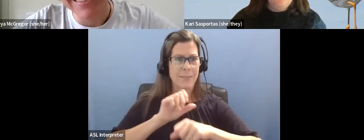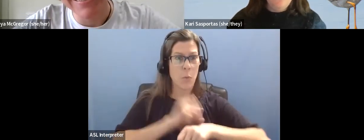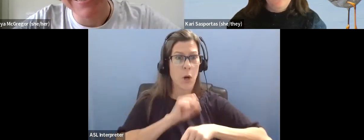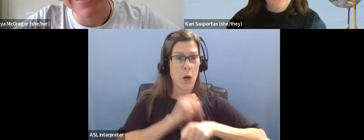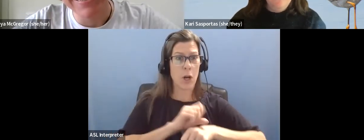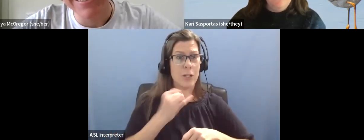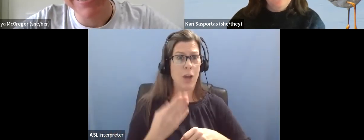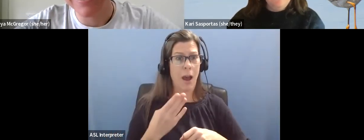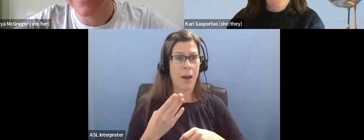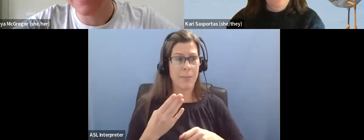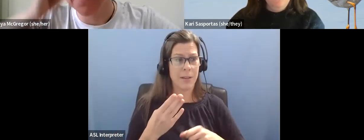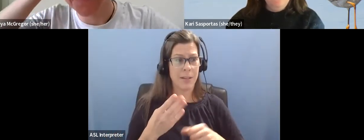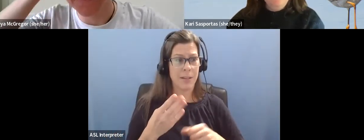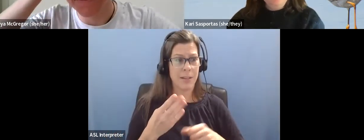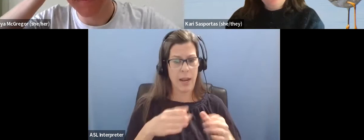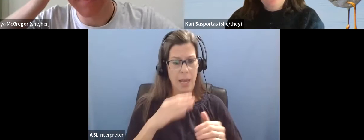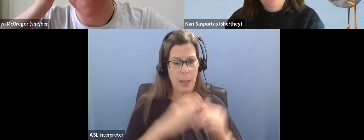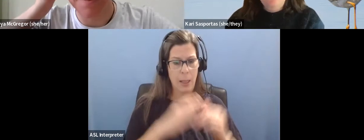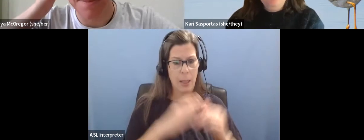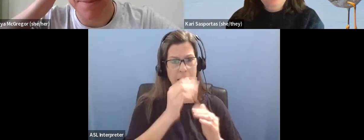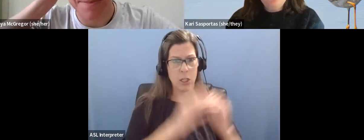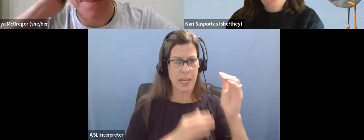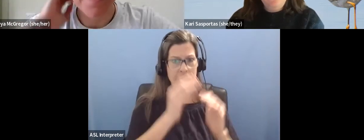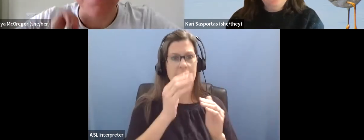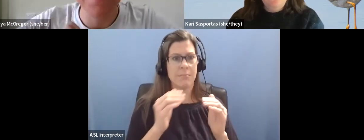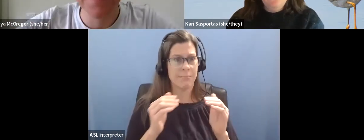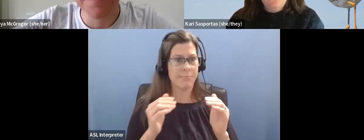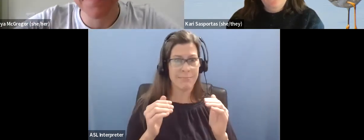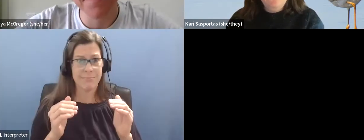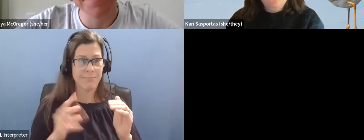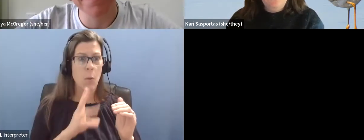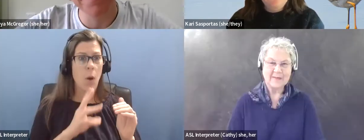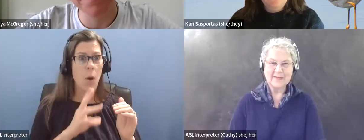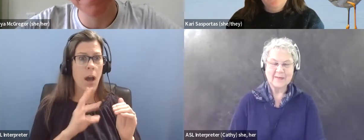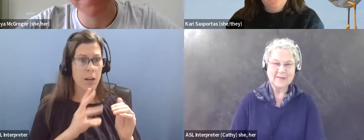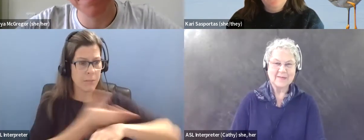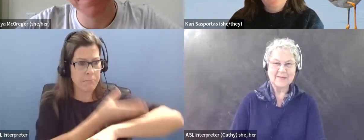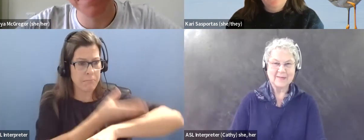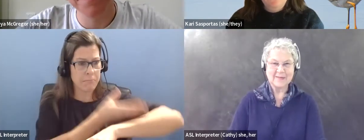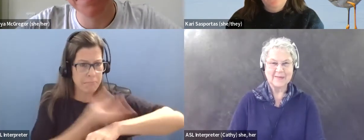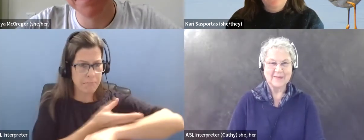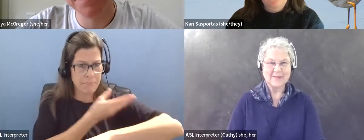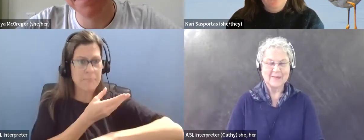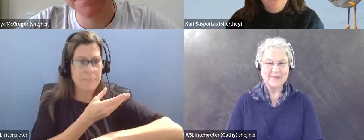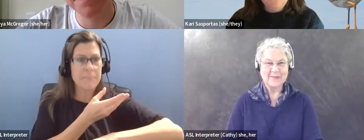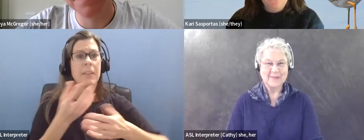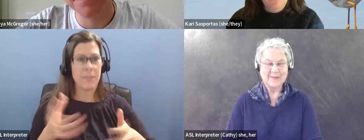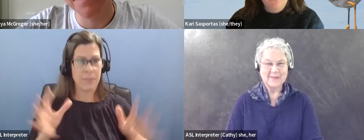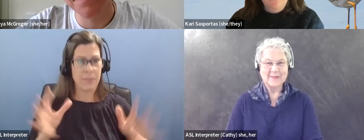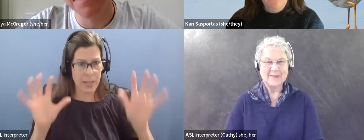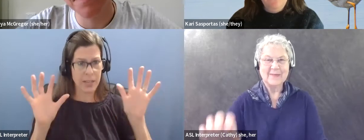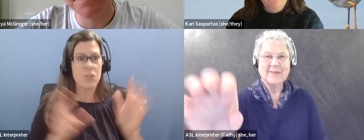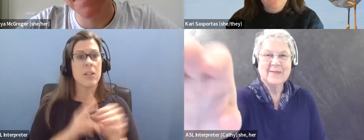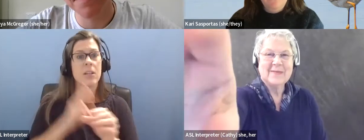trail building at the time. But shortly after AmeriCorps moved to the Boston area, joined Mass